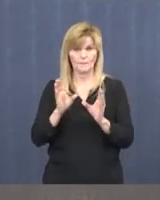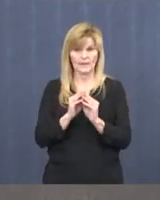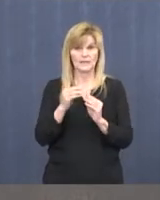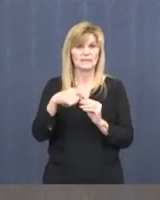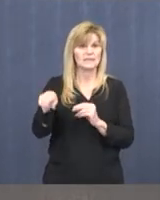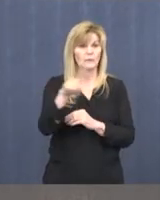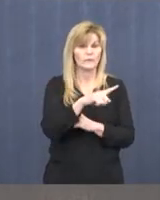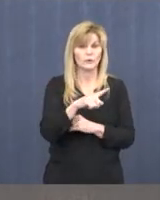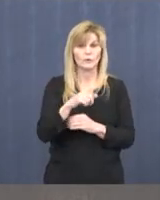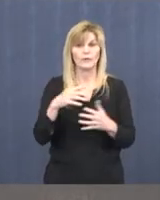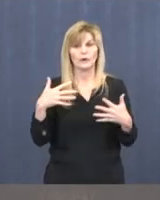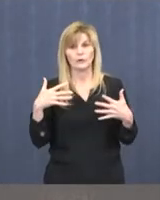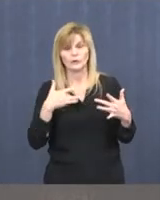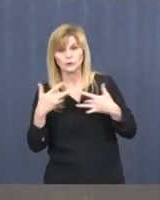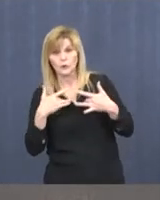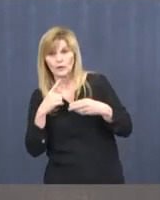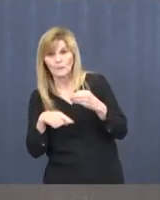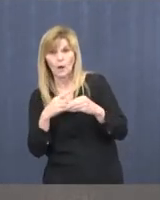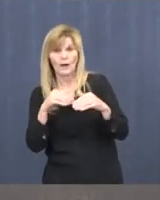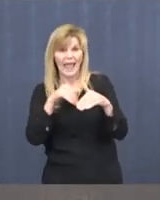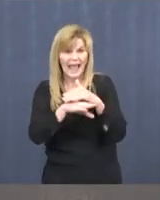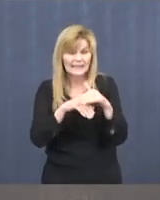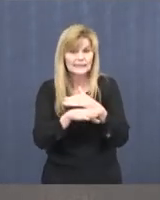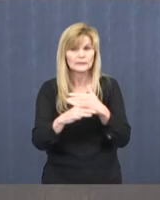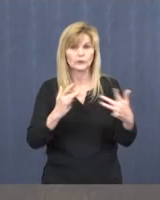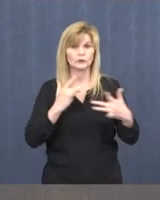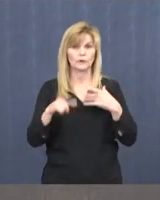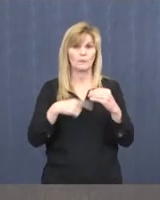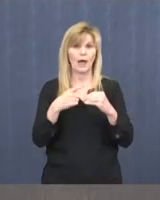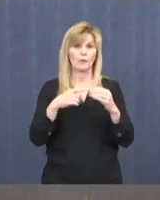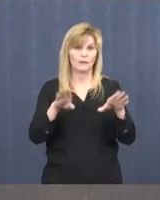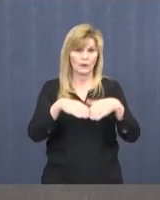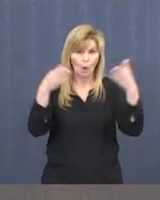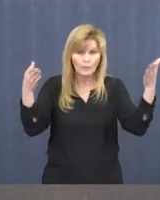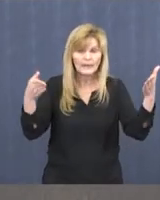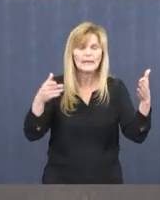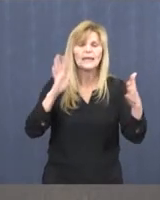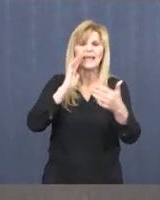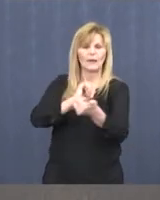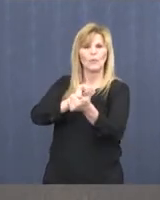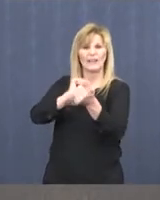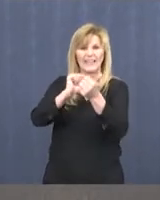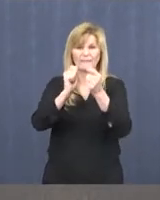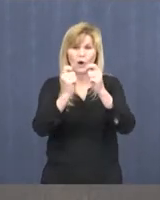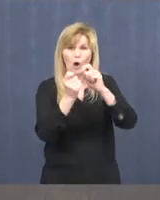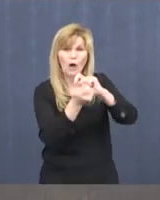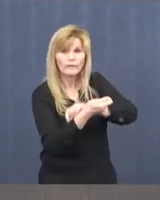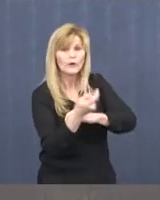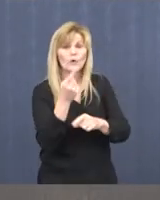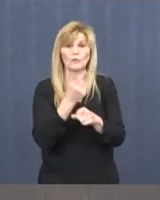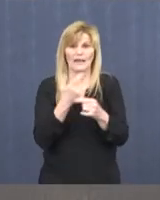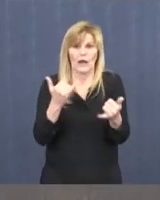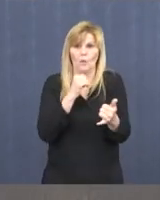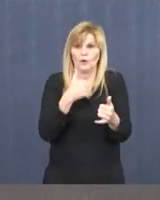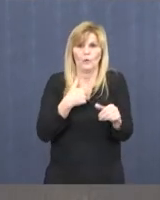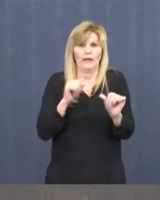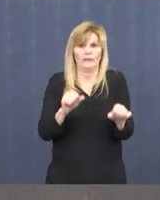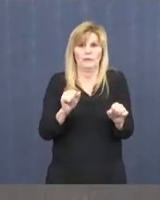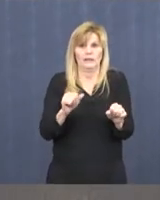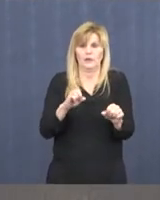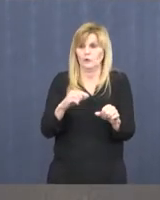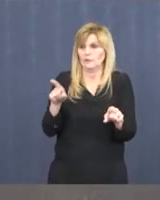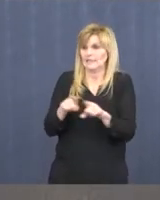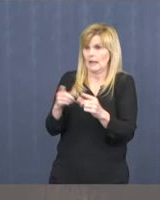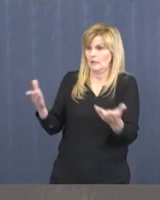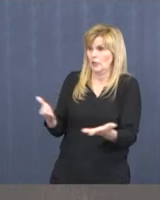transparency, those of you concerned about access. This will evolve. Right now, we don't have the ability to do what we're doing right now here in City